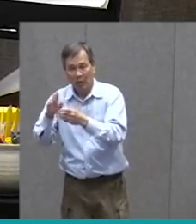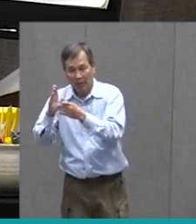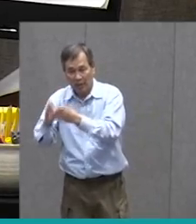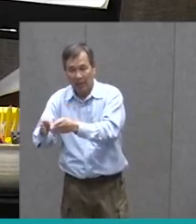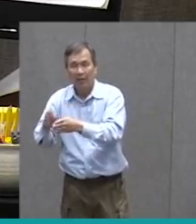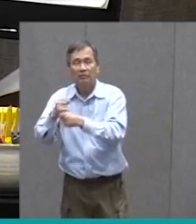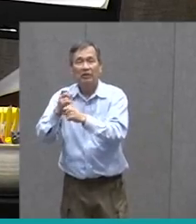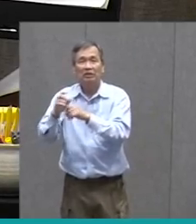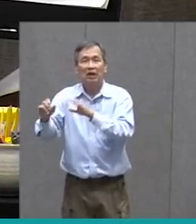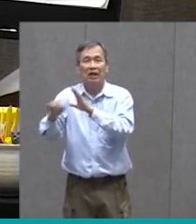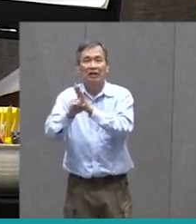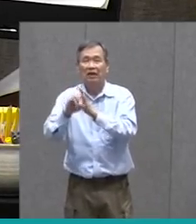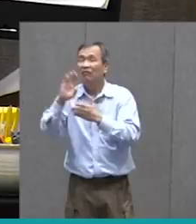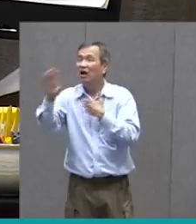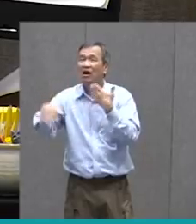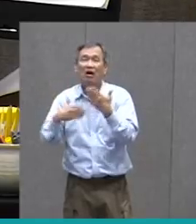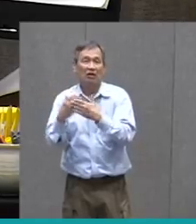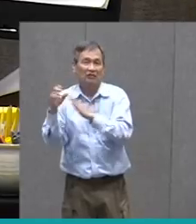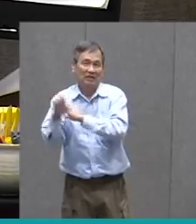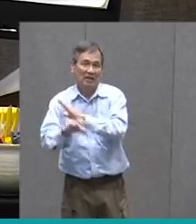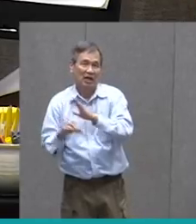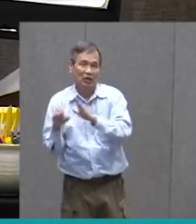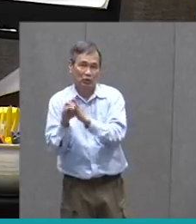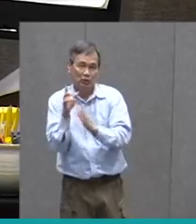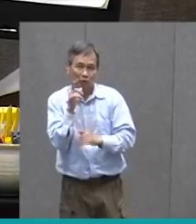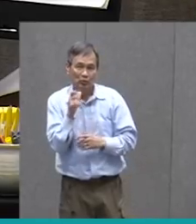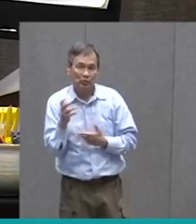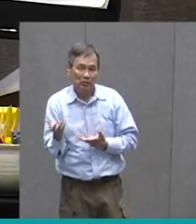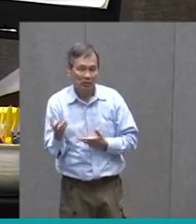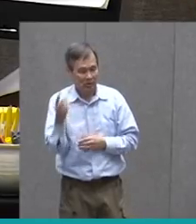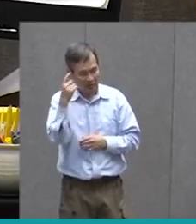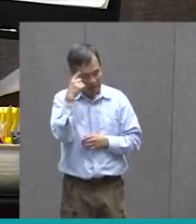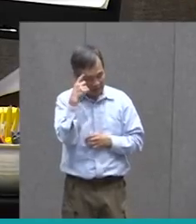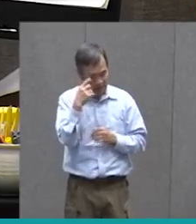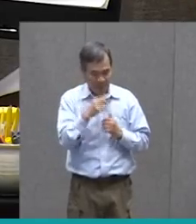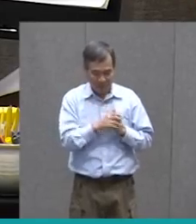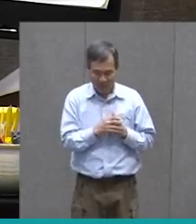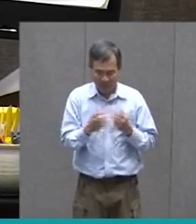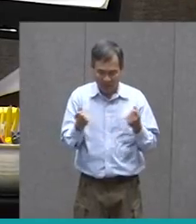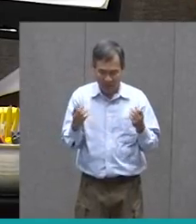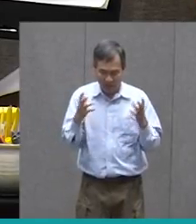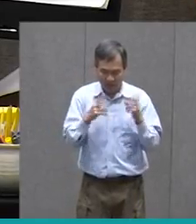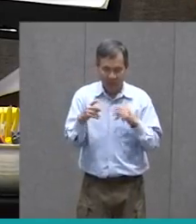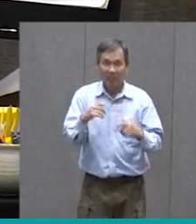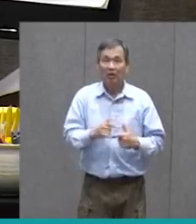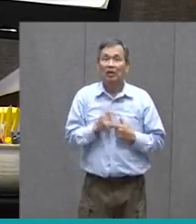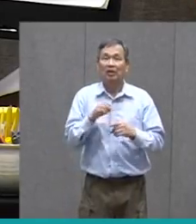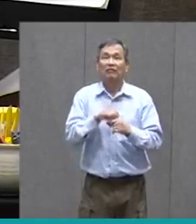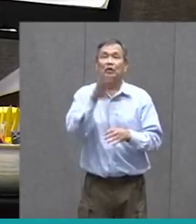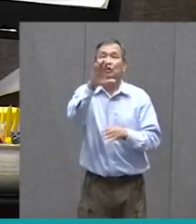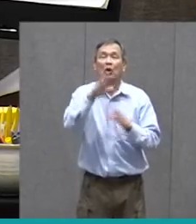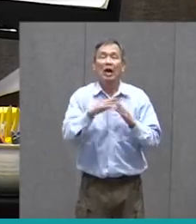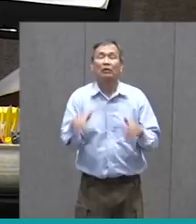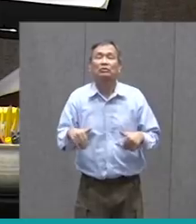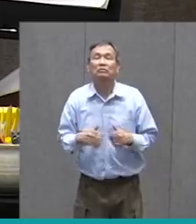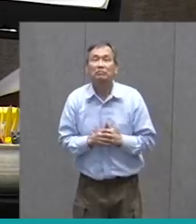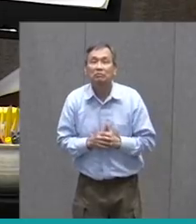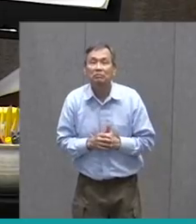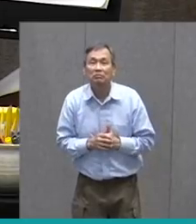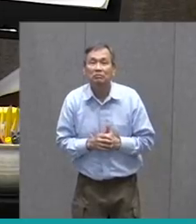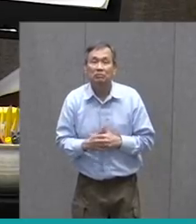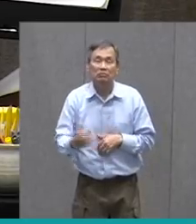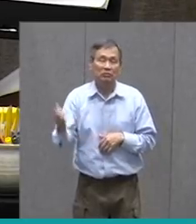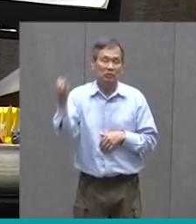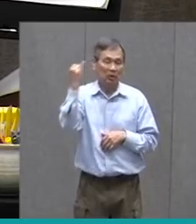That You Identify All Of Your Characters And Who They Are Now Think About How Many People Live In Your House So If You Were